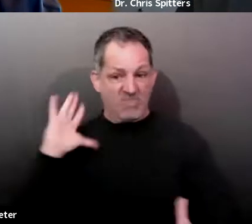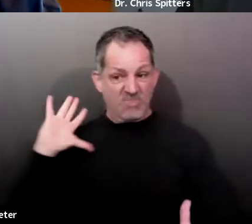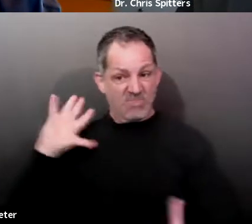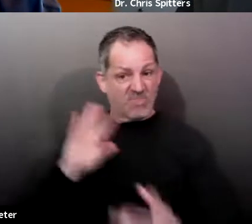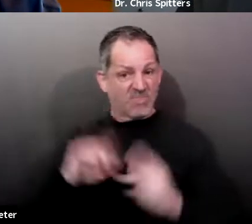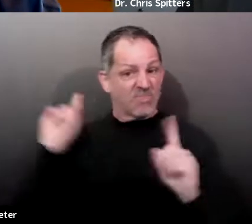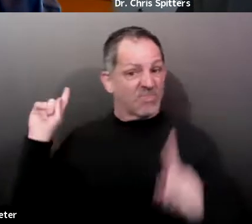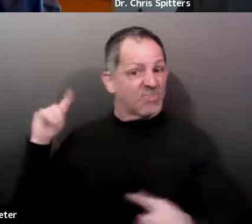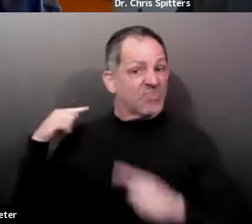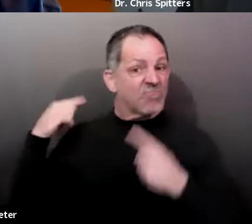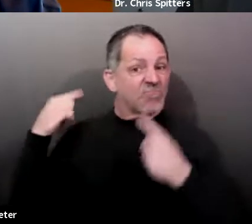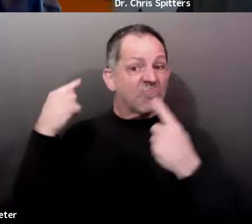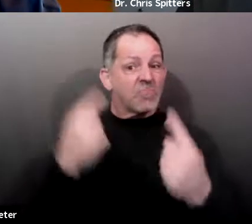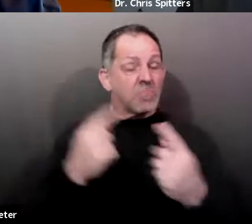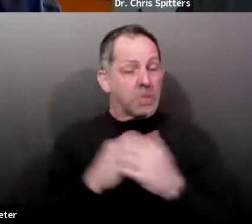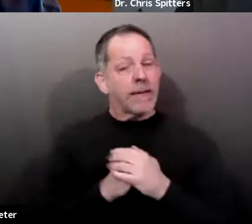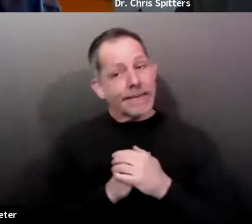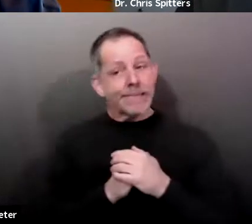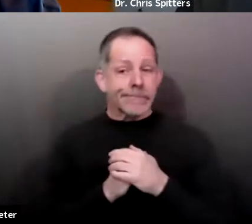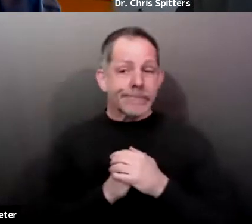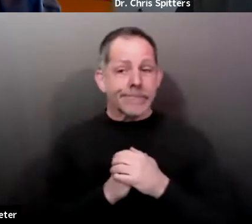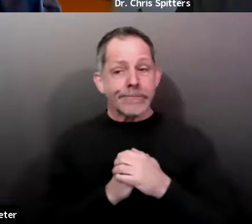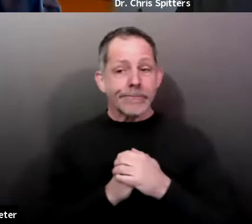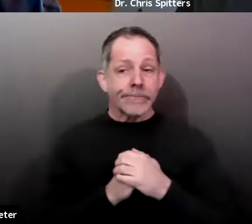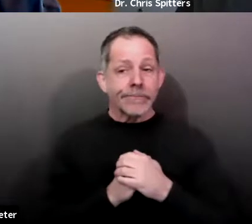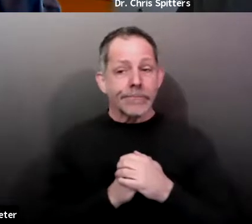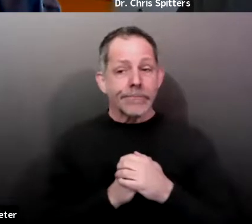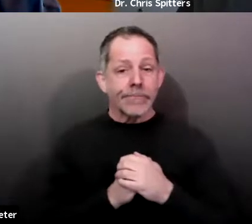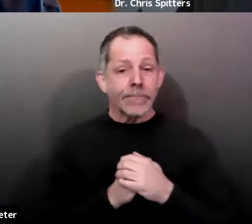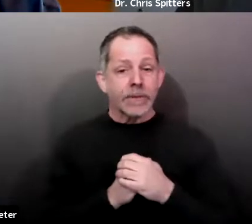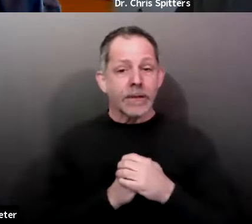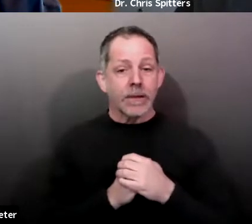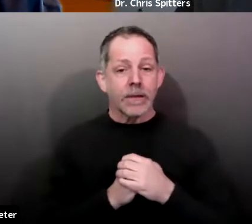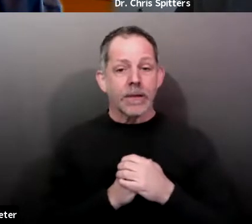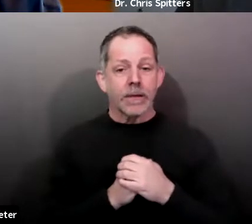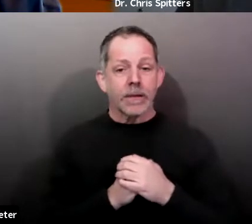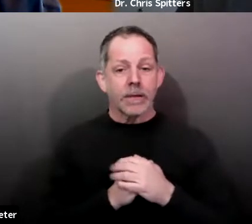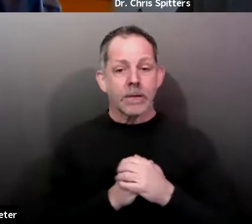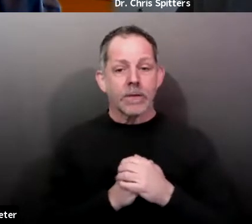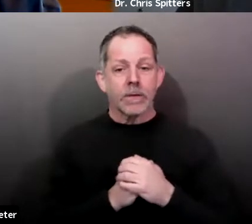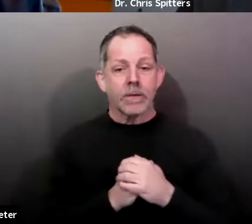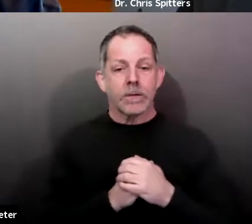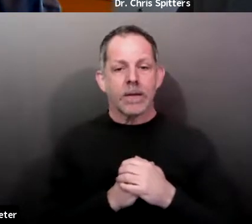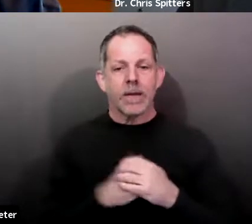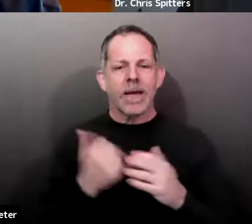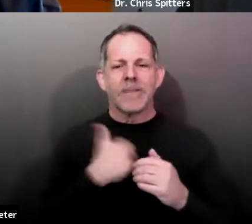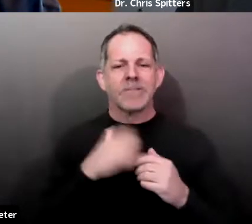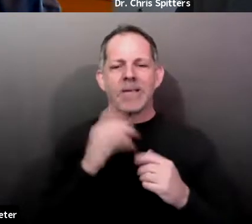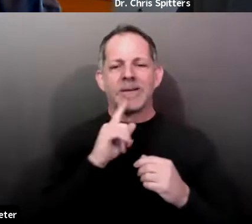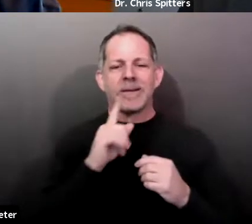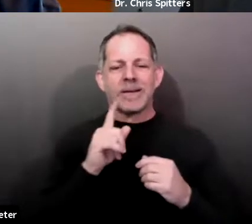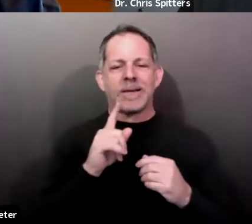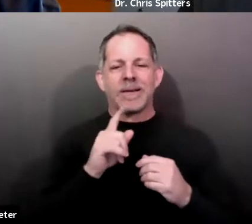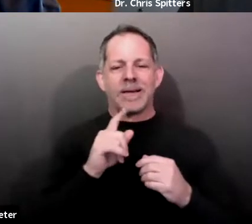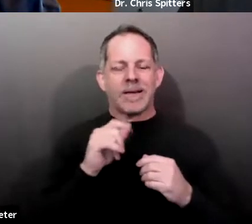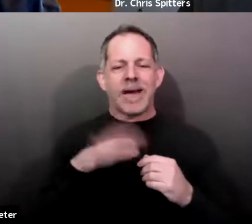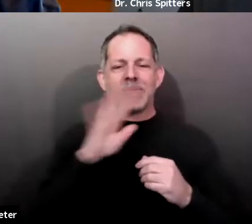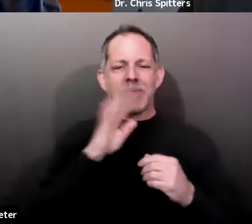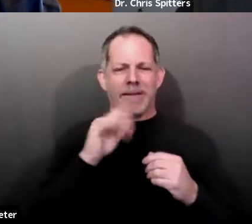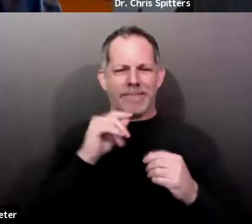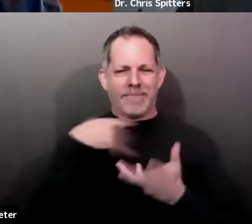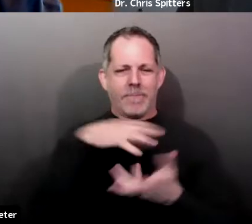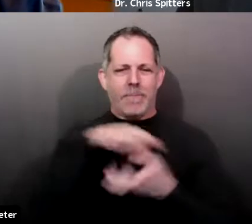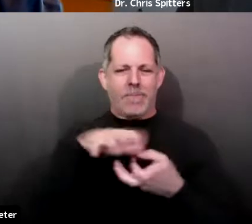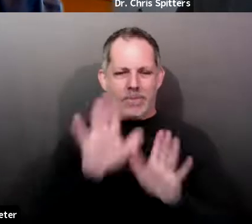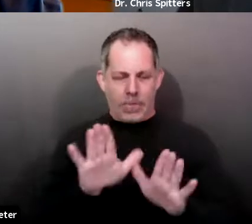at the age of the, I'm sorry, the number of people living in Snohomish County over age